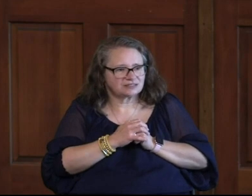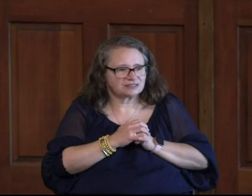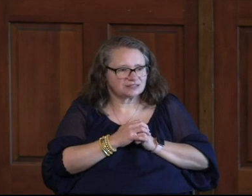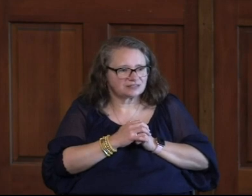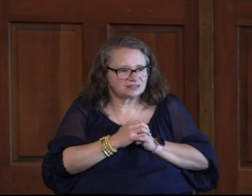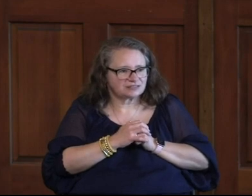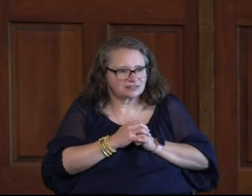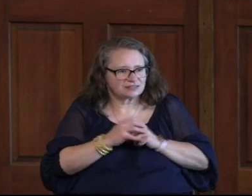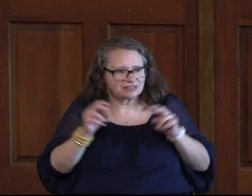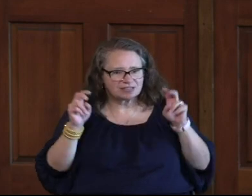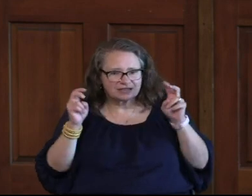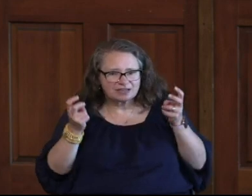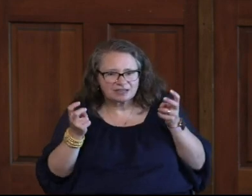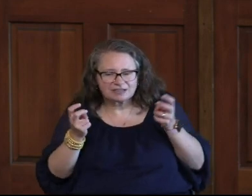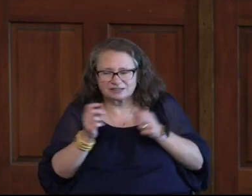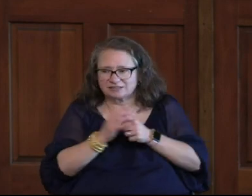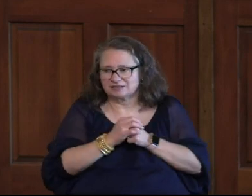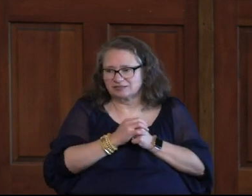And Compliments